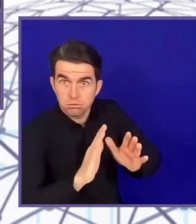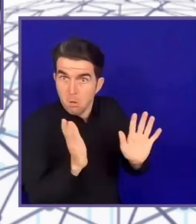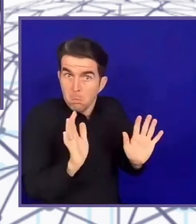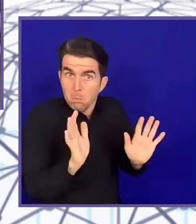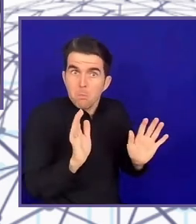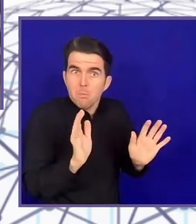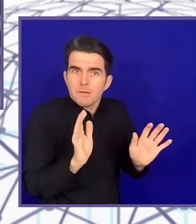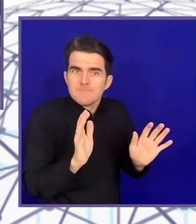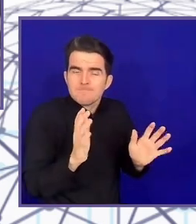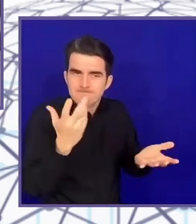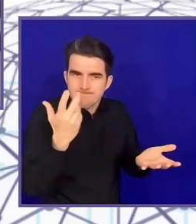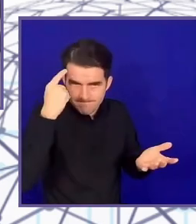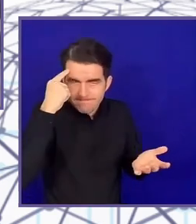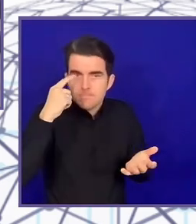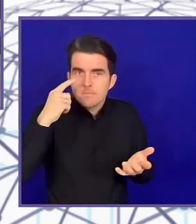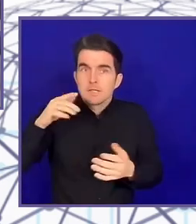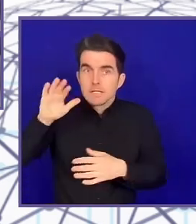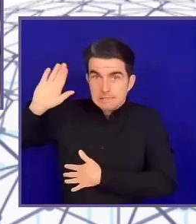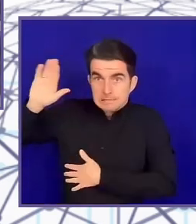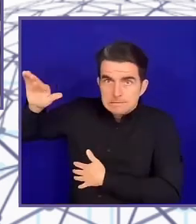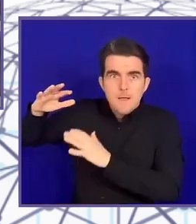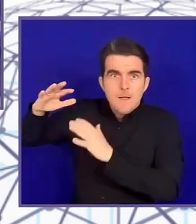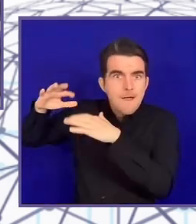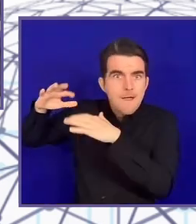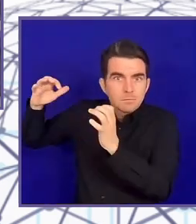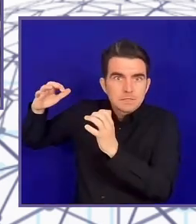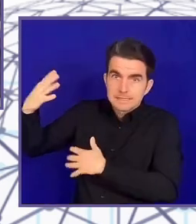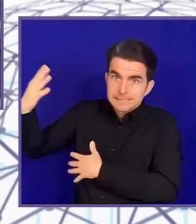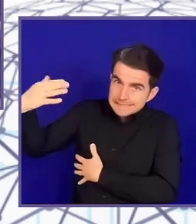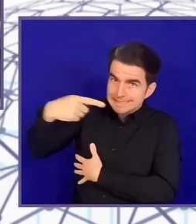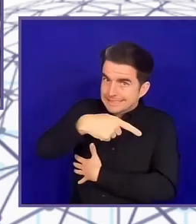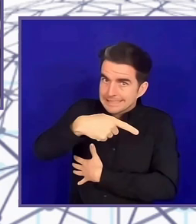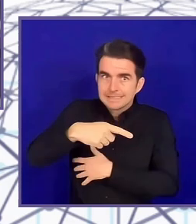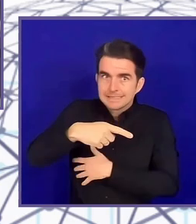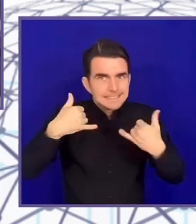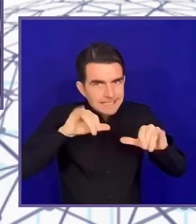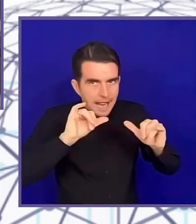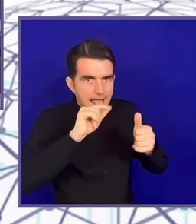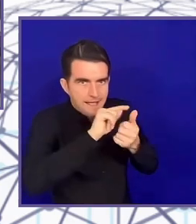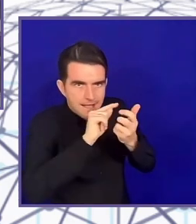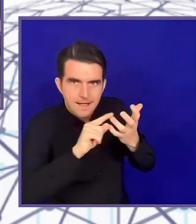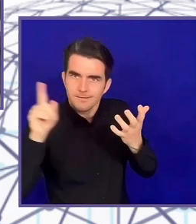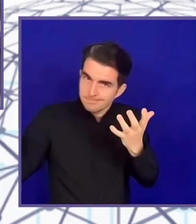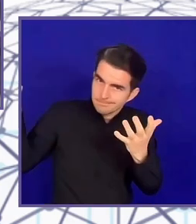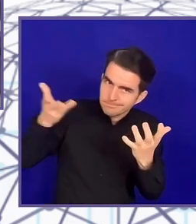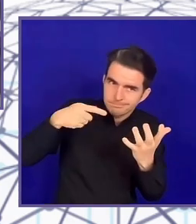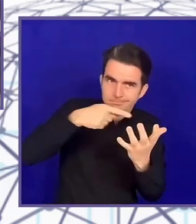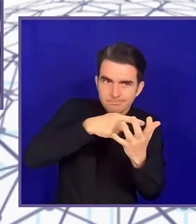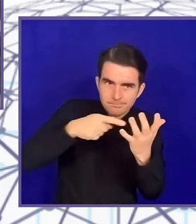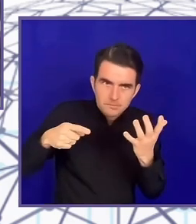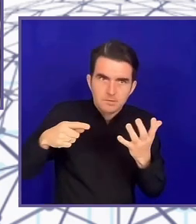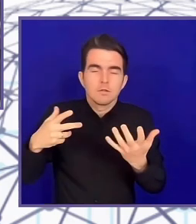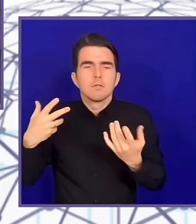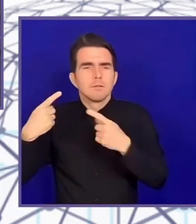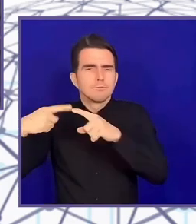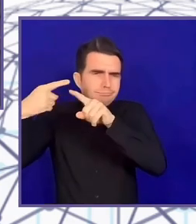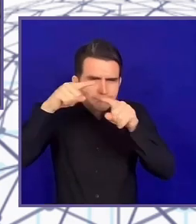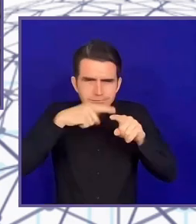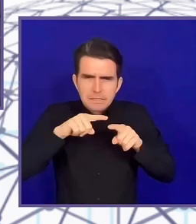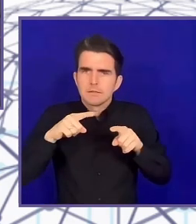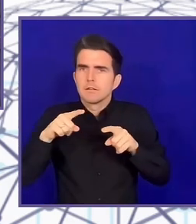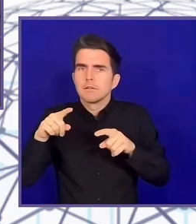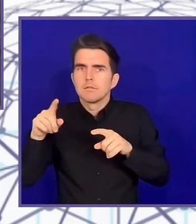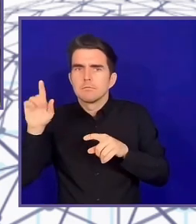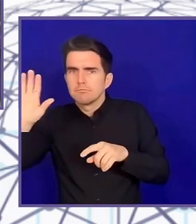sort of being sorted by somebody. And so how do you come in? So one of the things we've been trying to do is support local